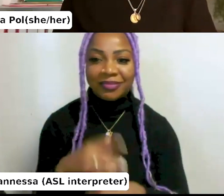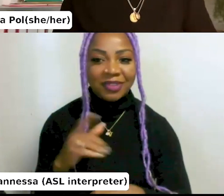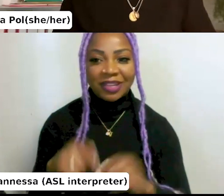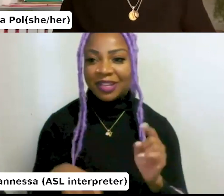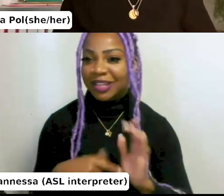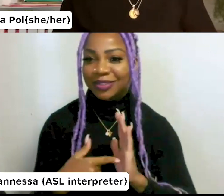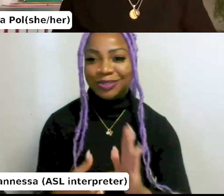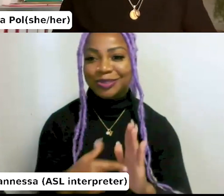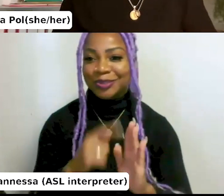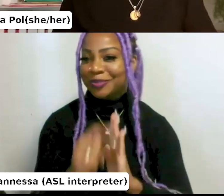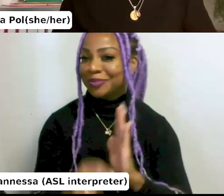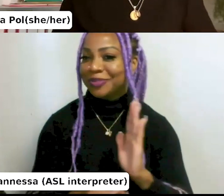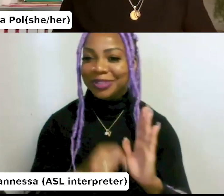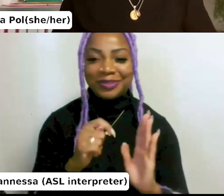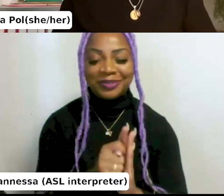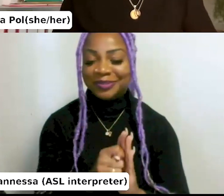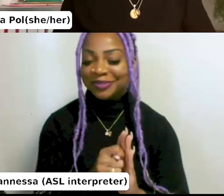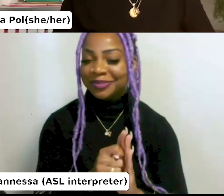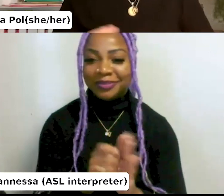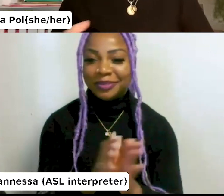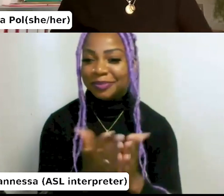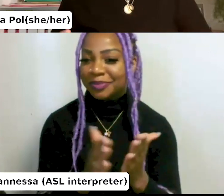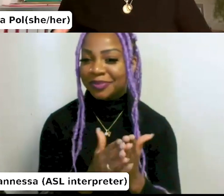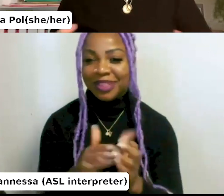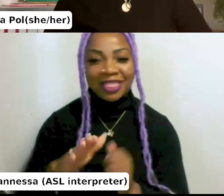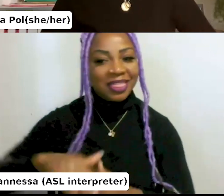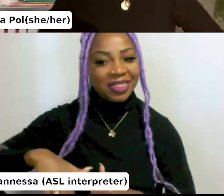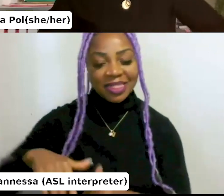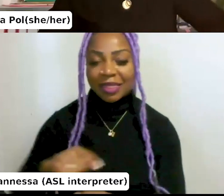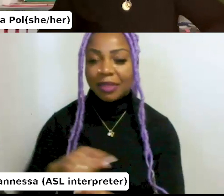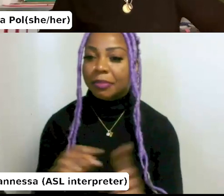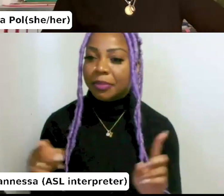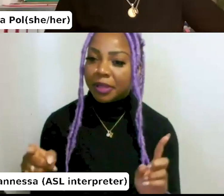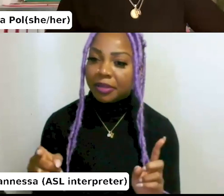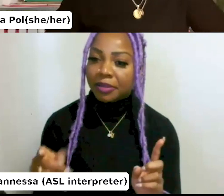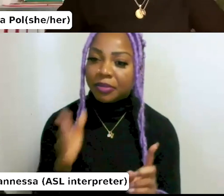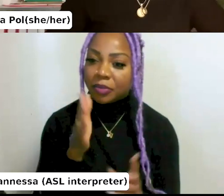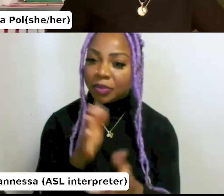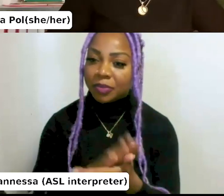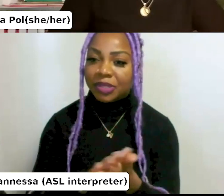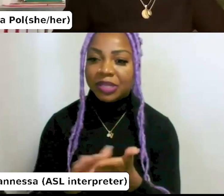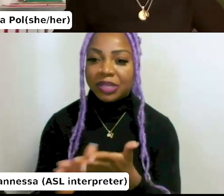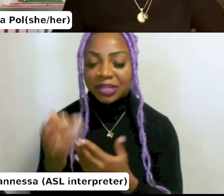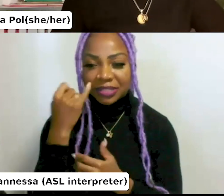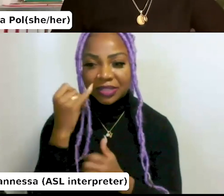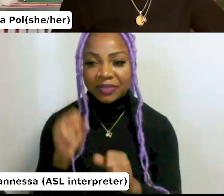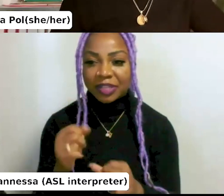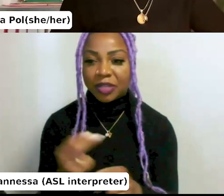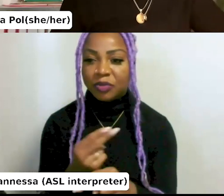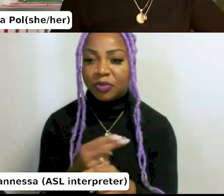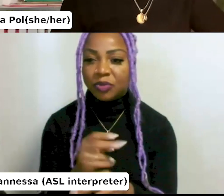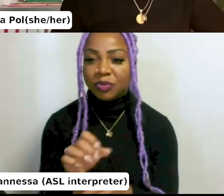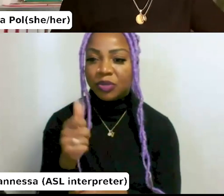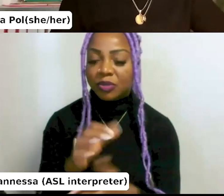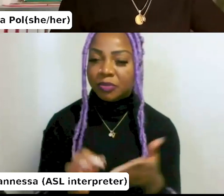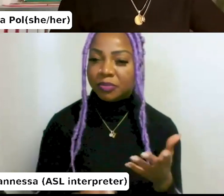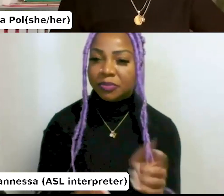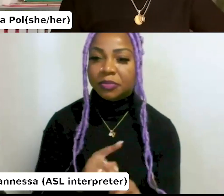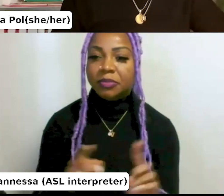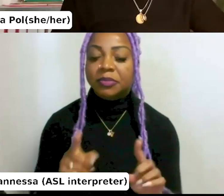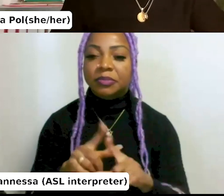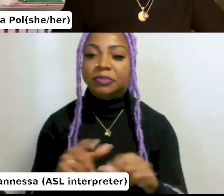book yet. So, um, I love it if I can, uh, uh, do it in a different way, but at the same time, um,